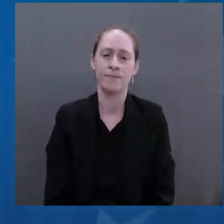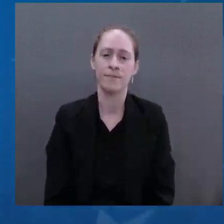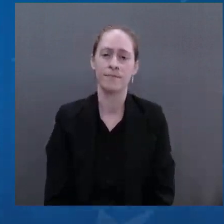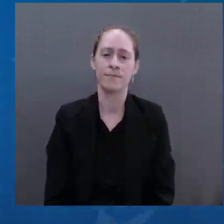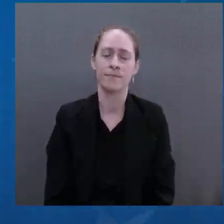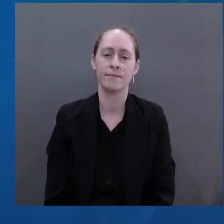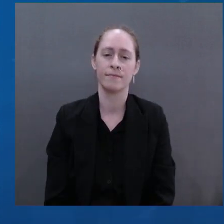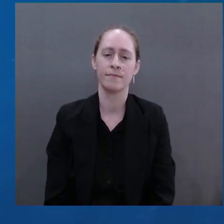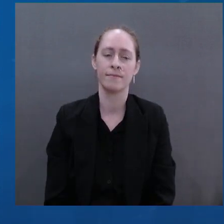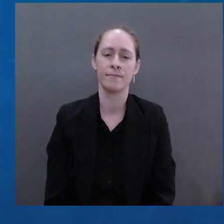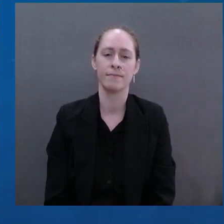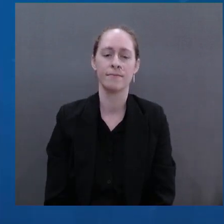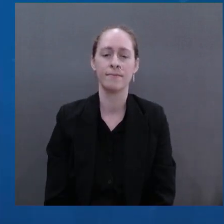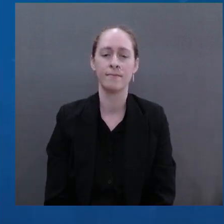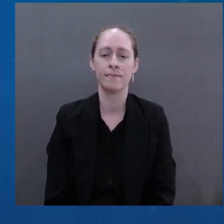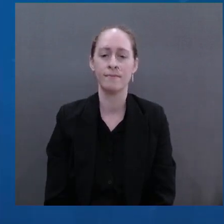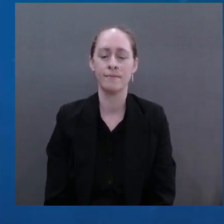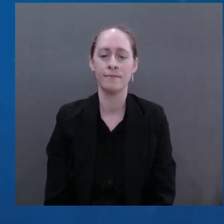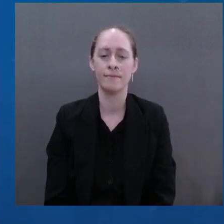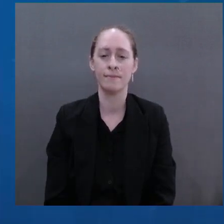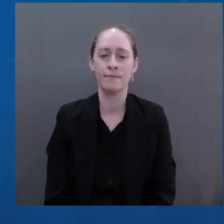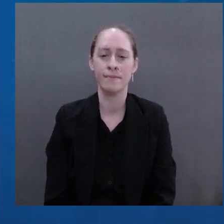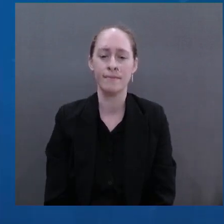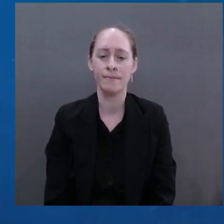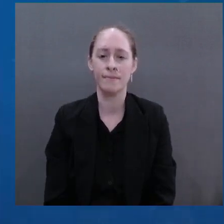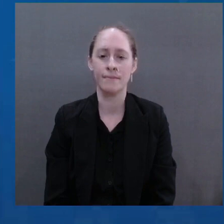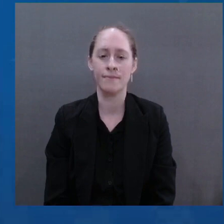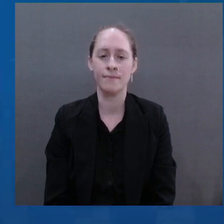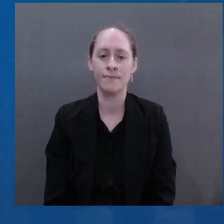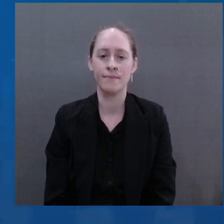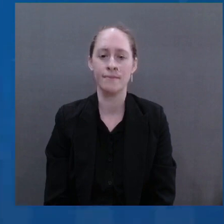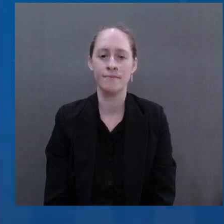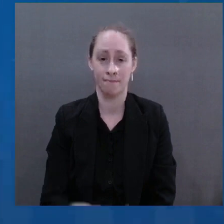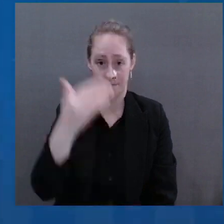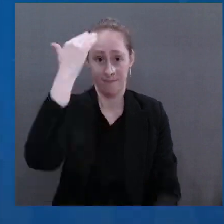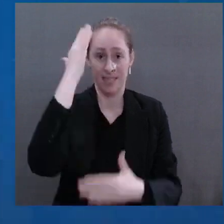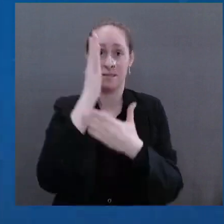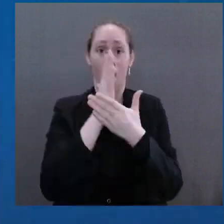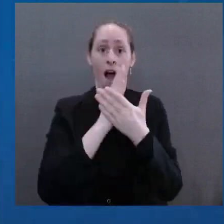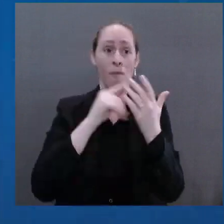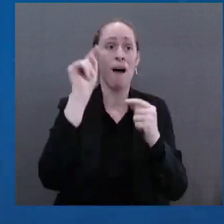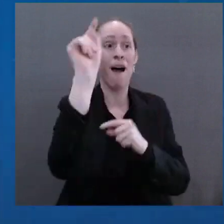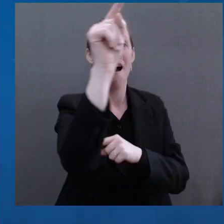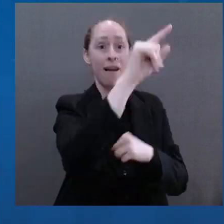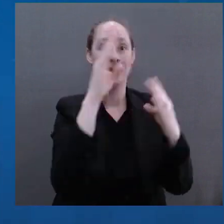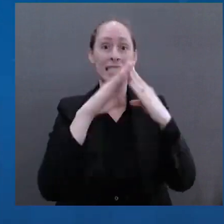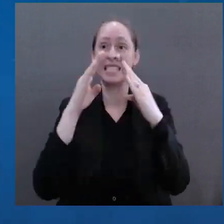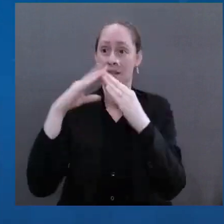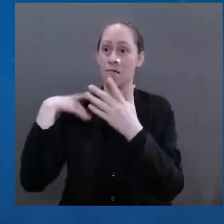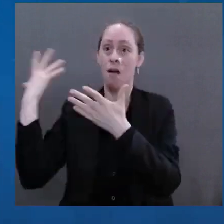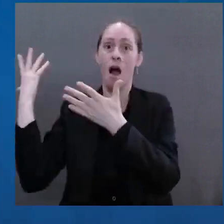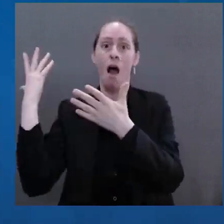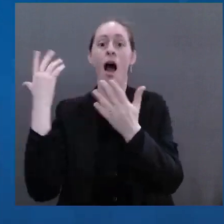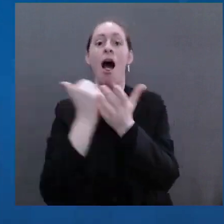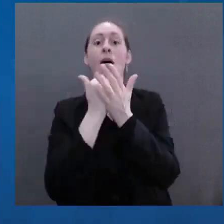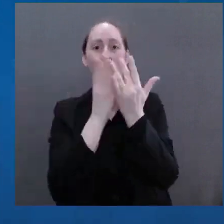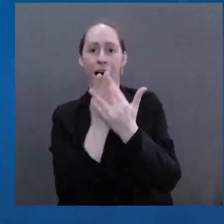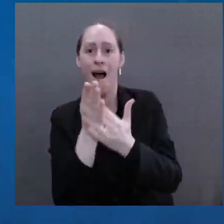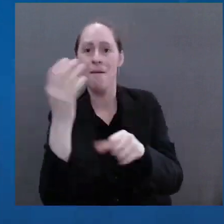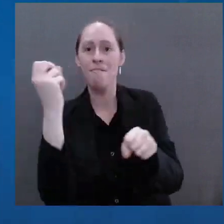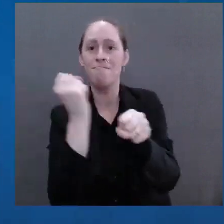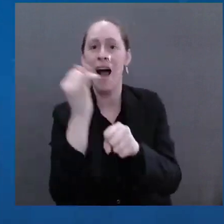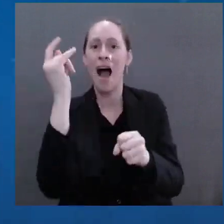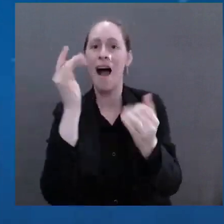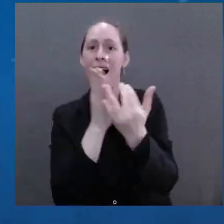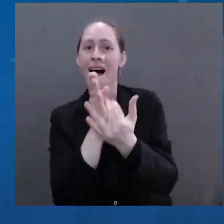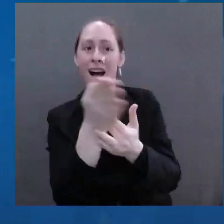cities in Ukraine, but not Metropole, or excuse me, not Mariupol, because Russian